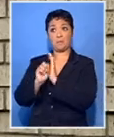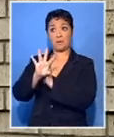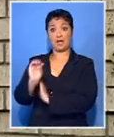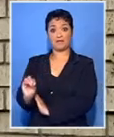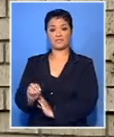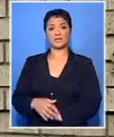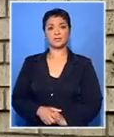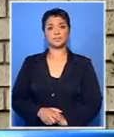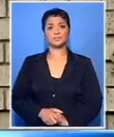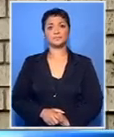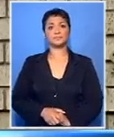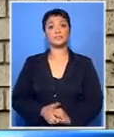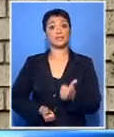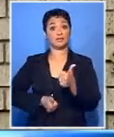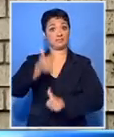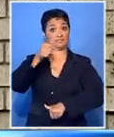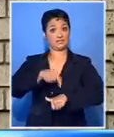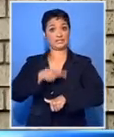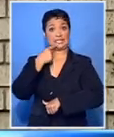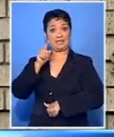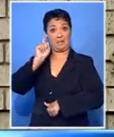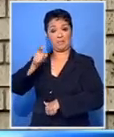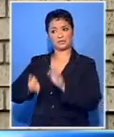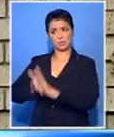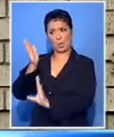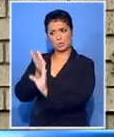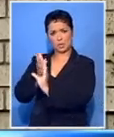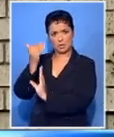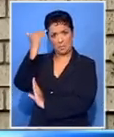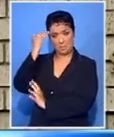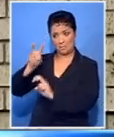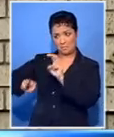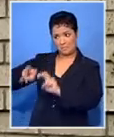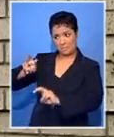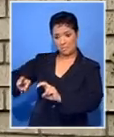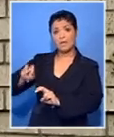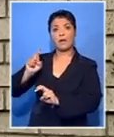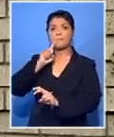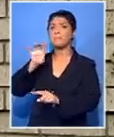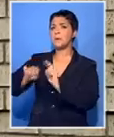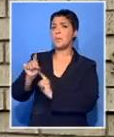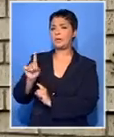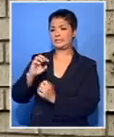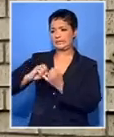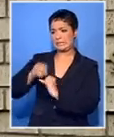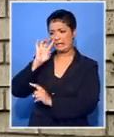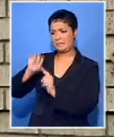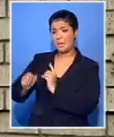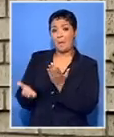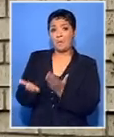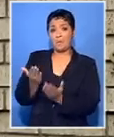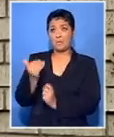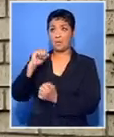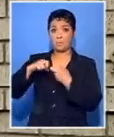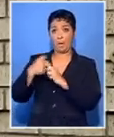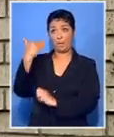purpose of the referral in the first instance was obviously to determine whether he can be held criminal liable as a result of